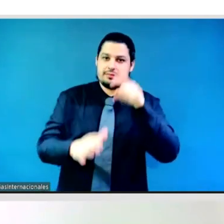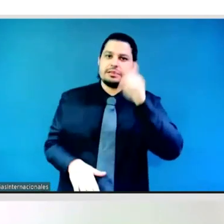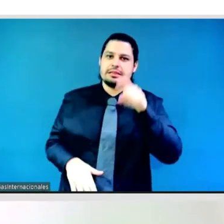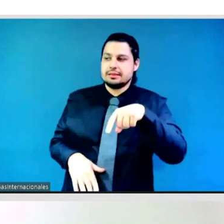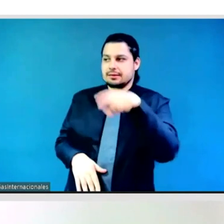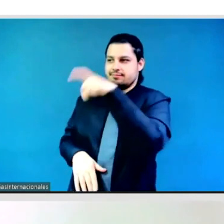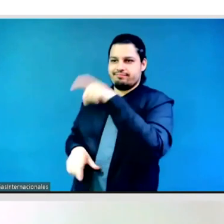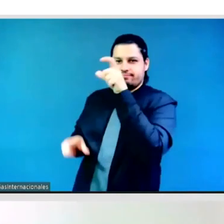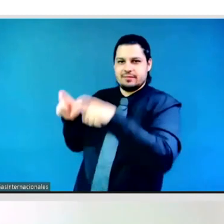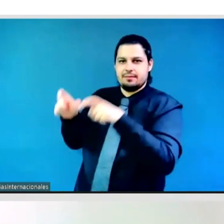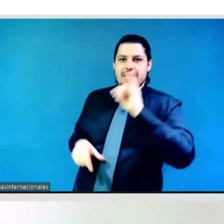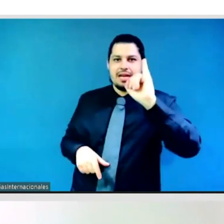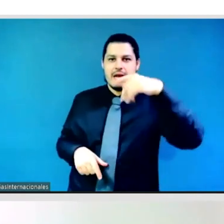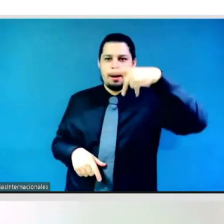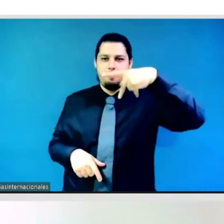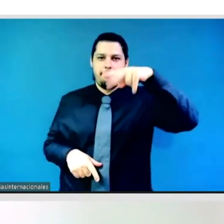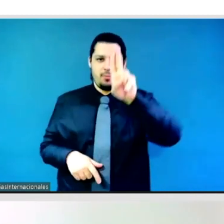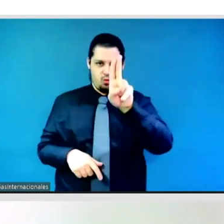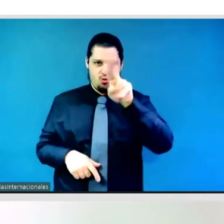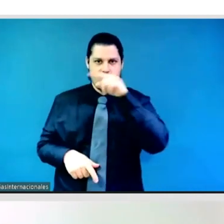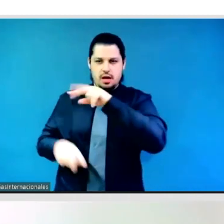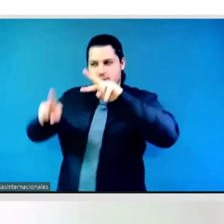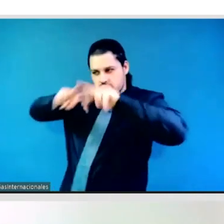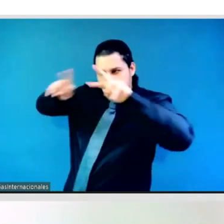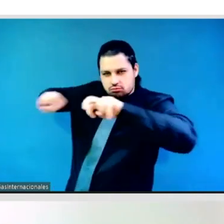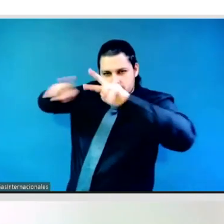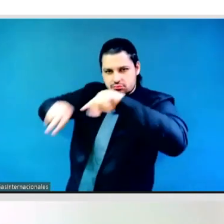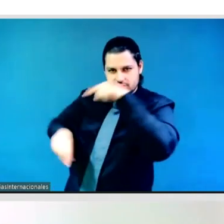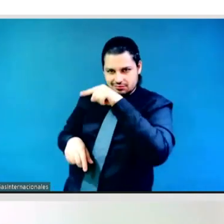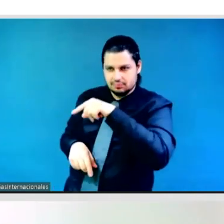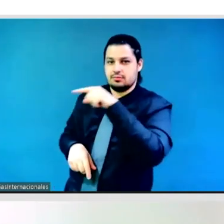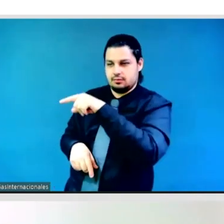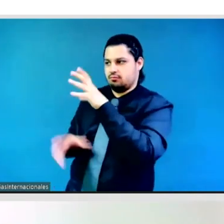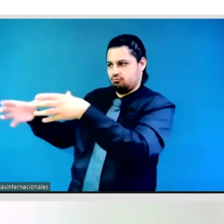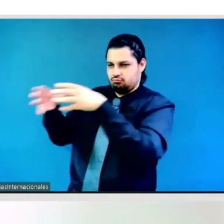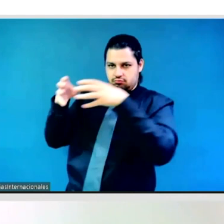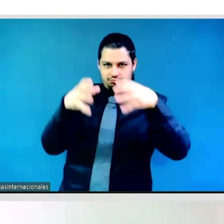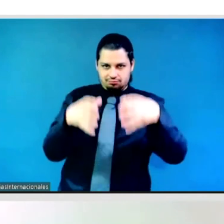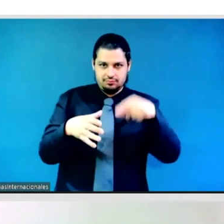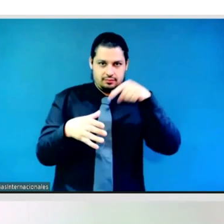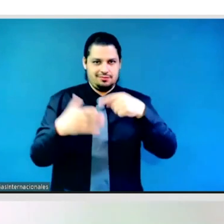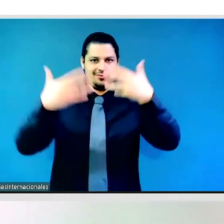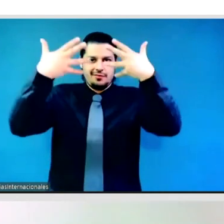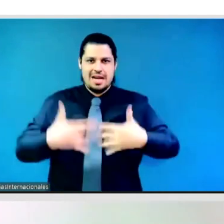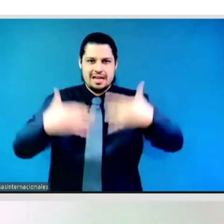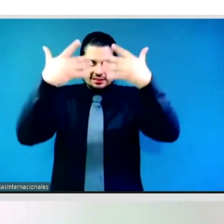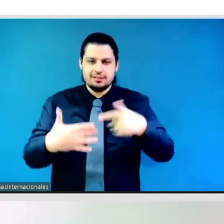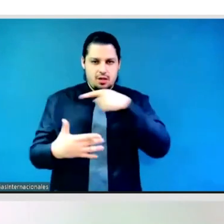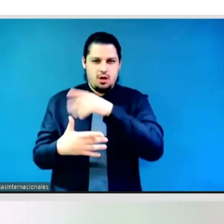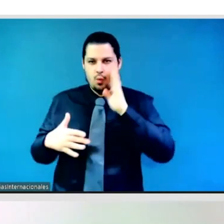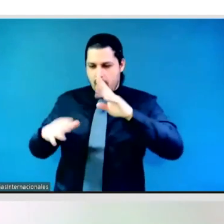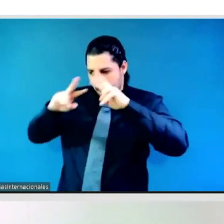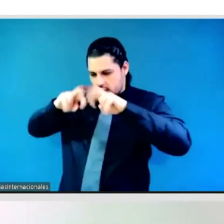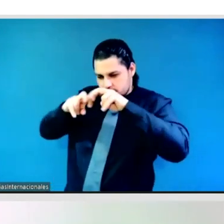young female MPs that are under 30, globally, the ratio stands at 60 to 40 men